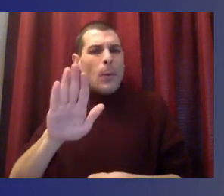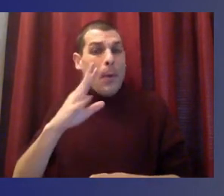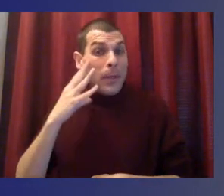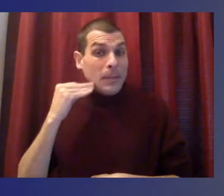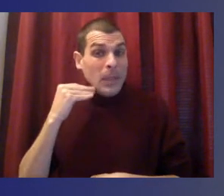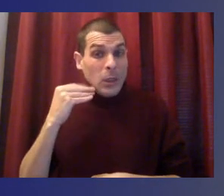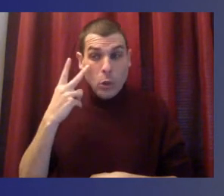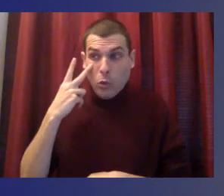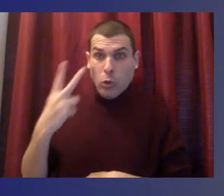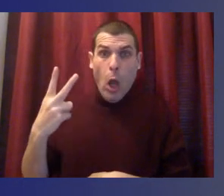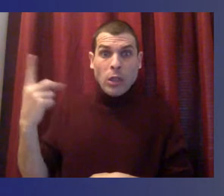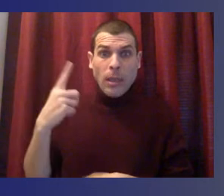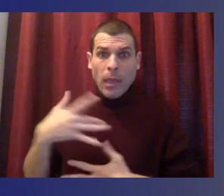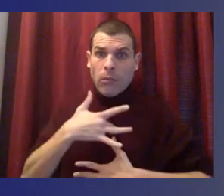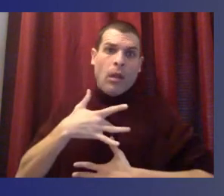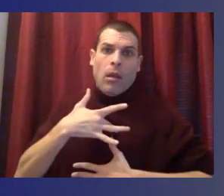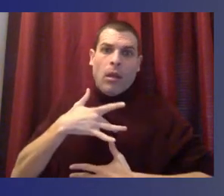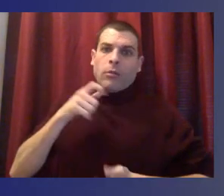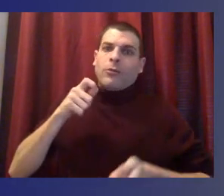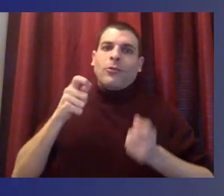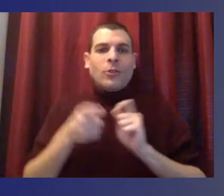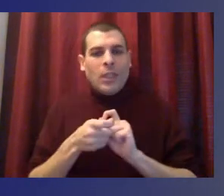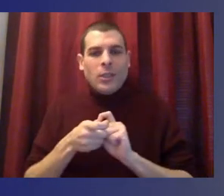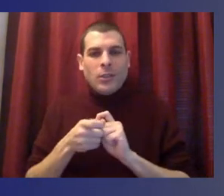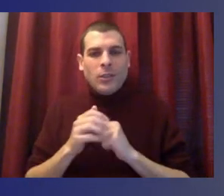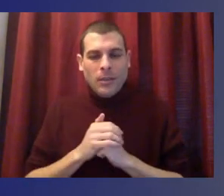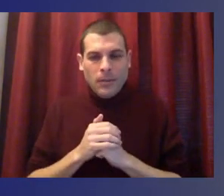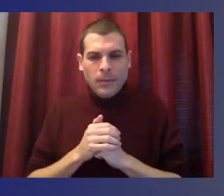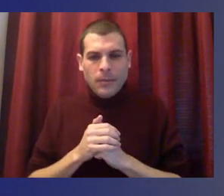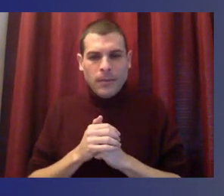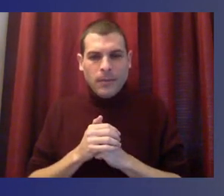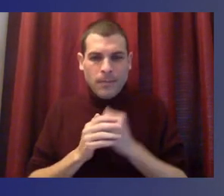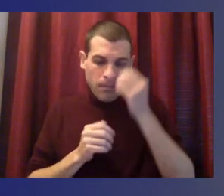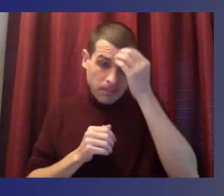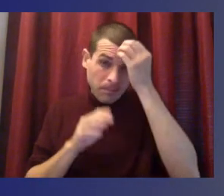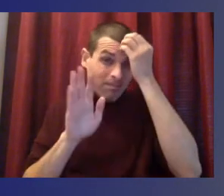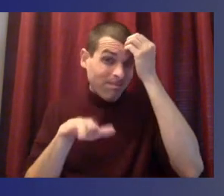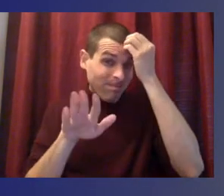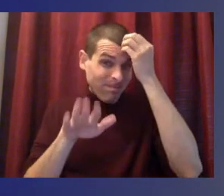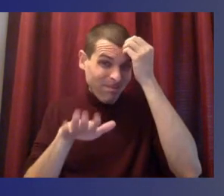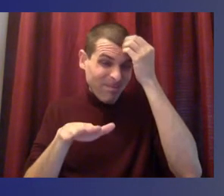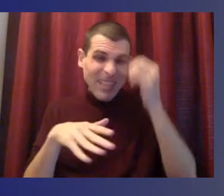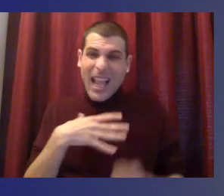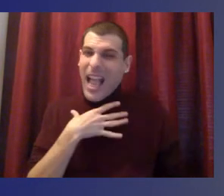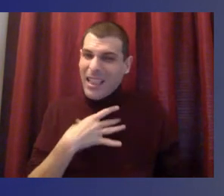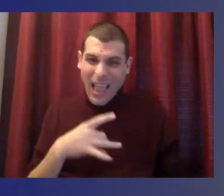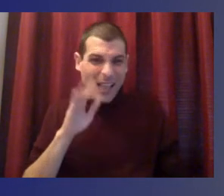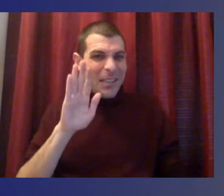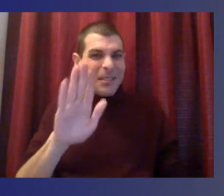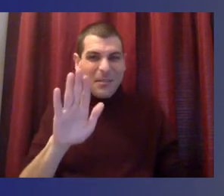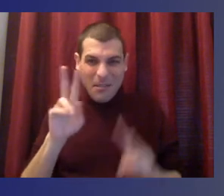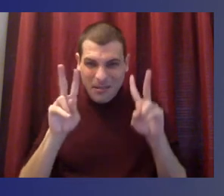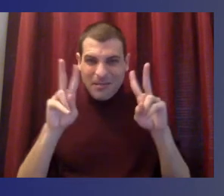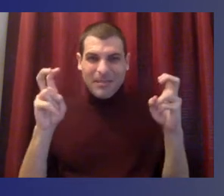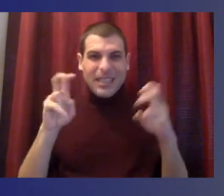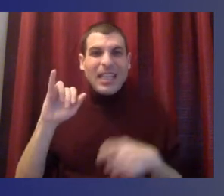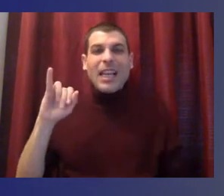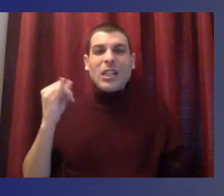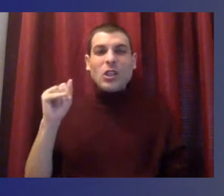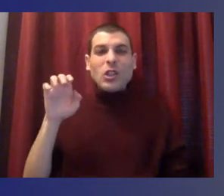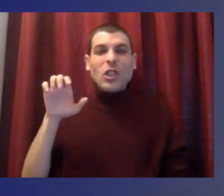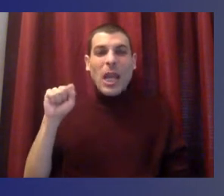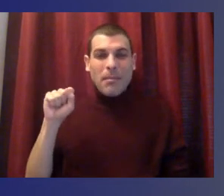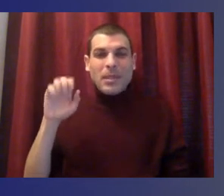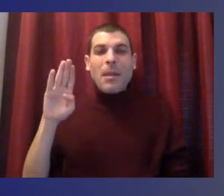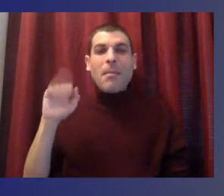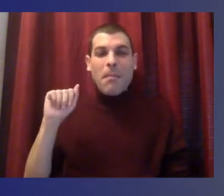Not everything that is faced can be changed, but nothing can be changed until it's faced, right? James Baldwin, I think we're all familiar